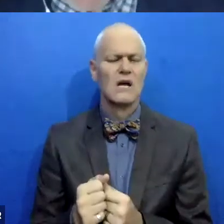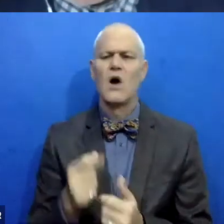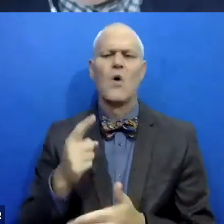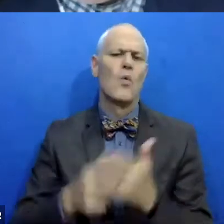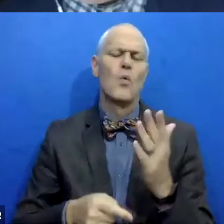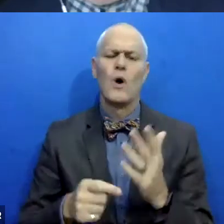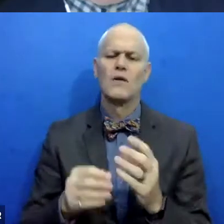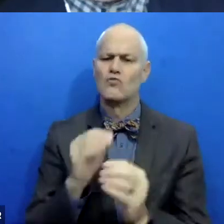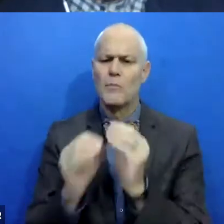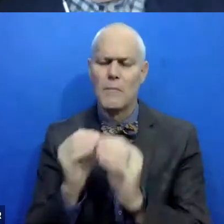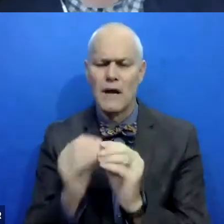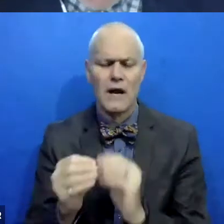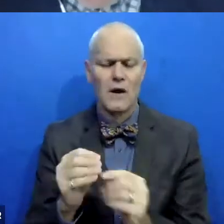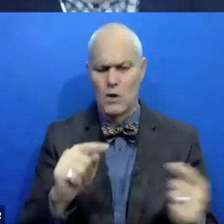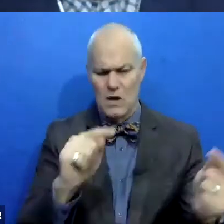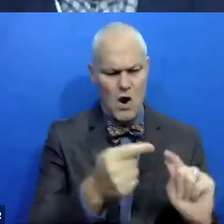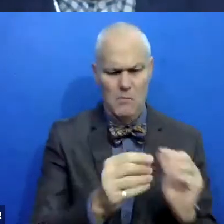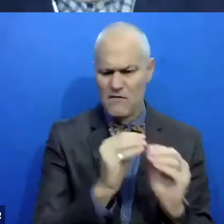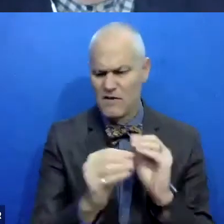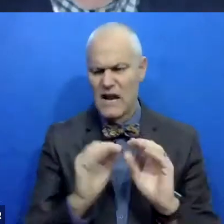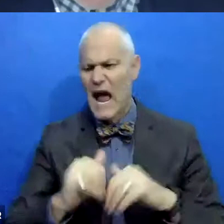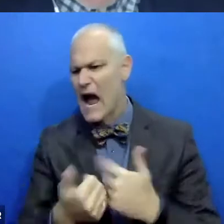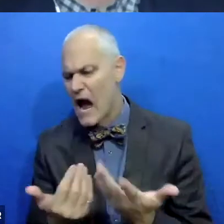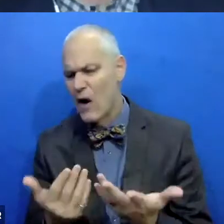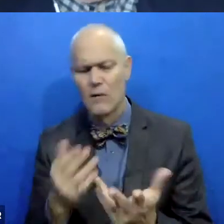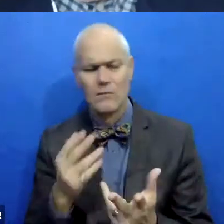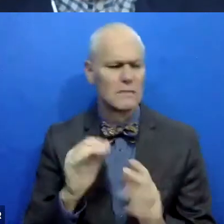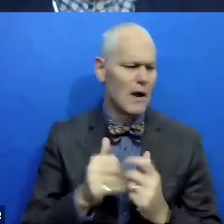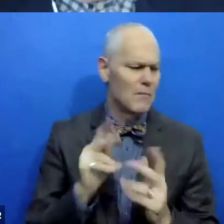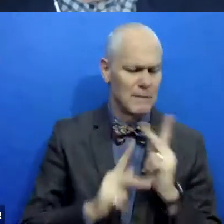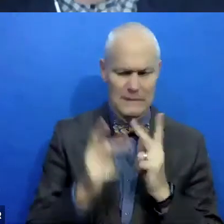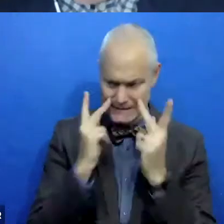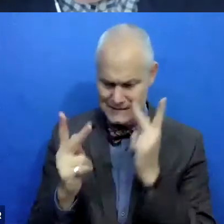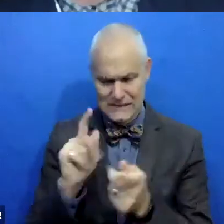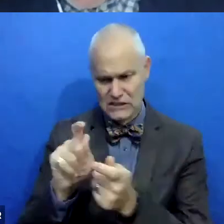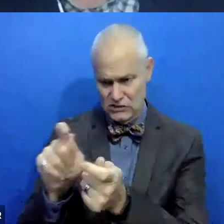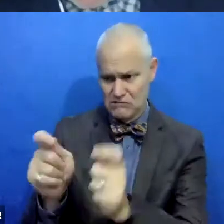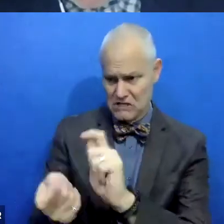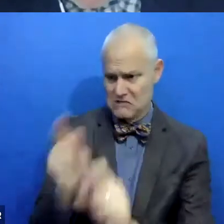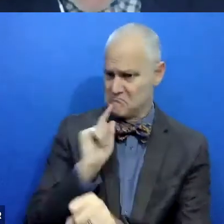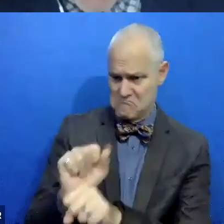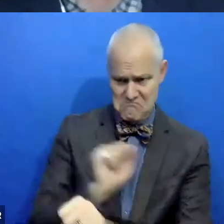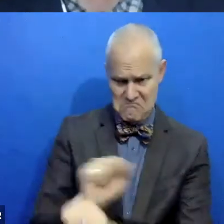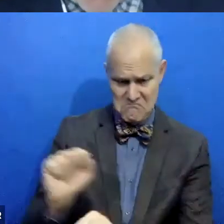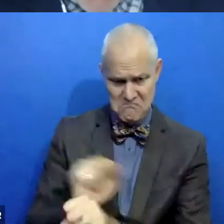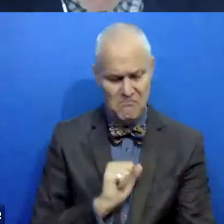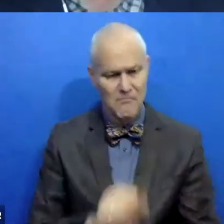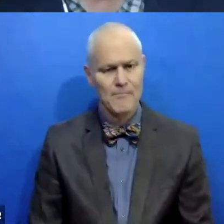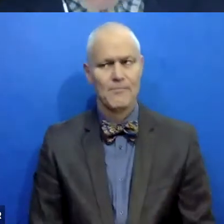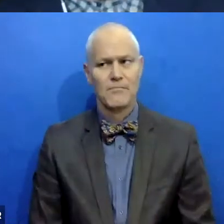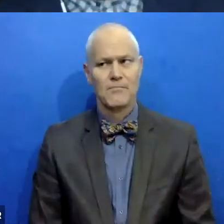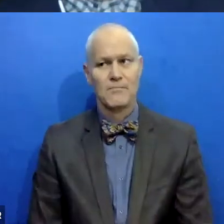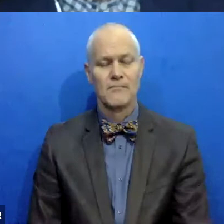what harm can be repaired, how it can be repaired, how people can see, um, changes are being made. One of the, the